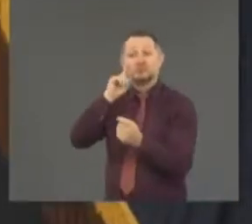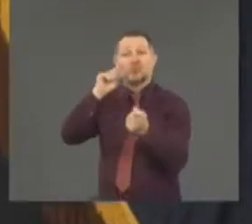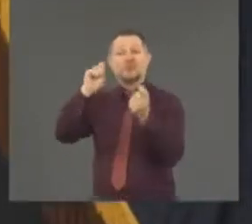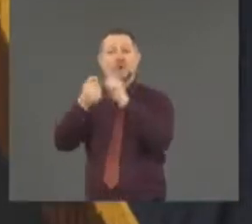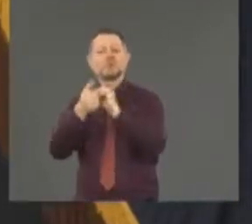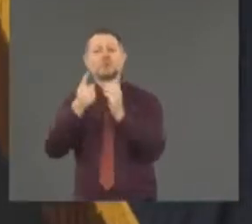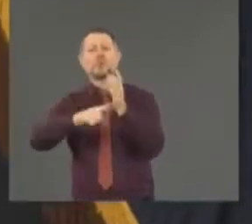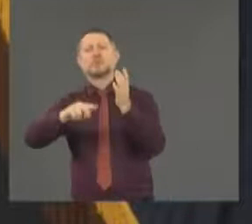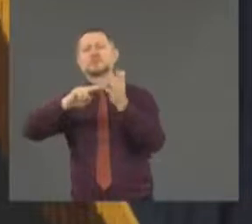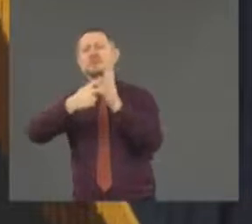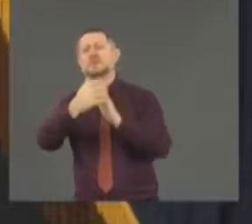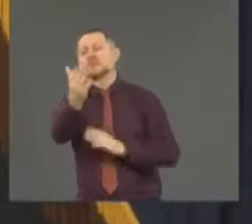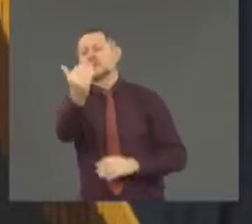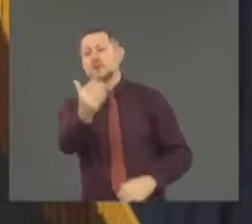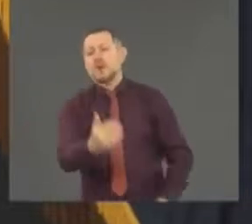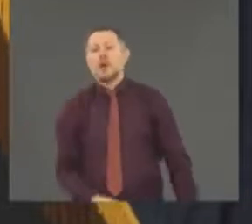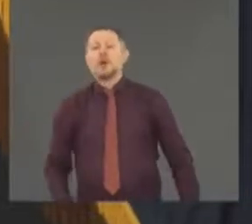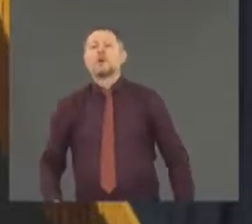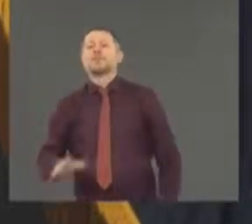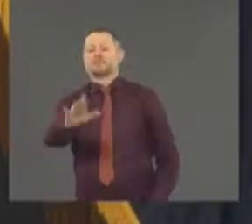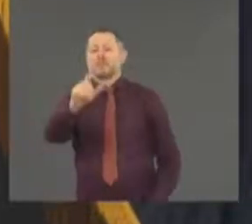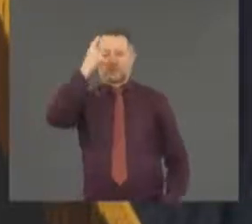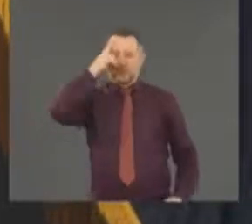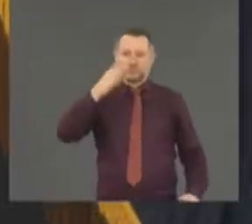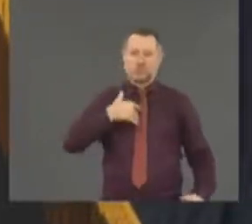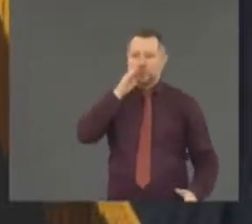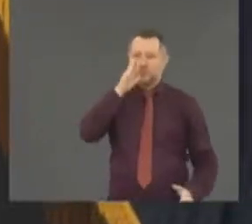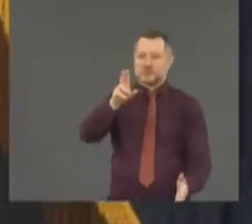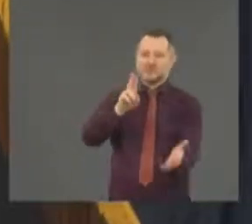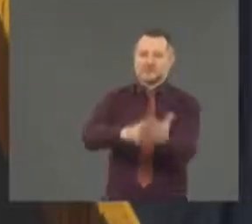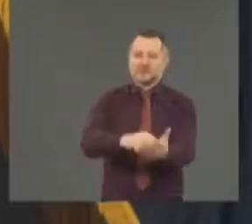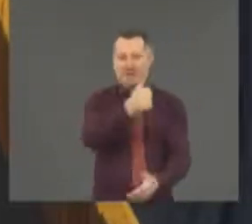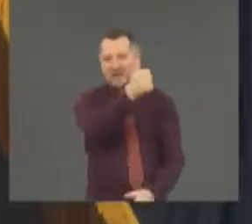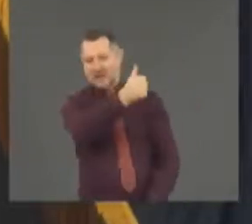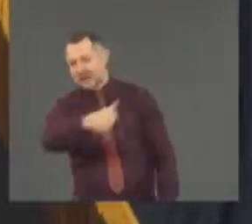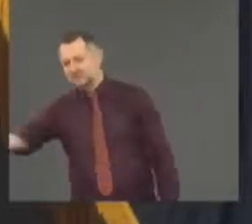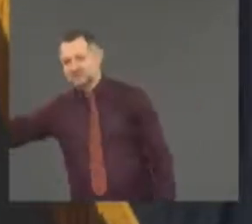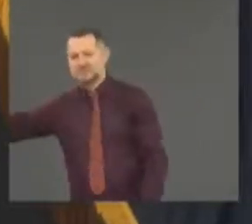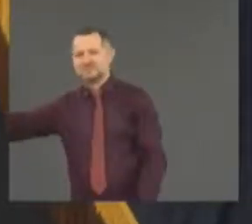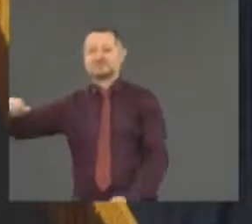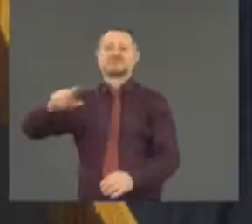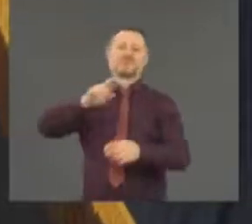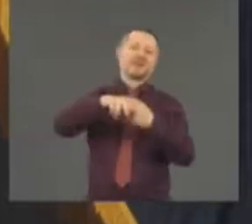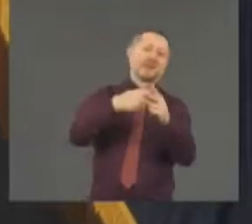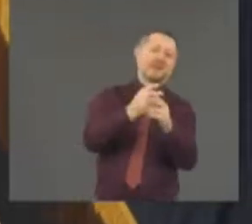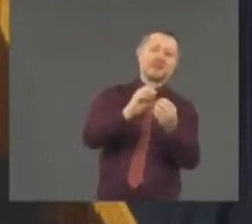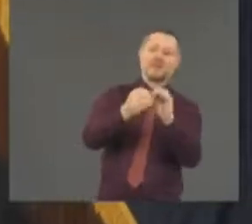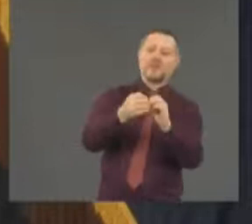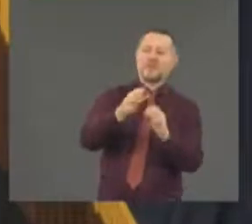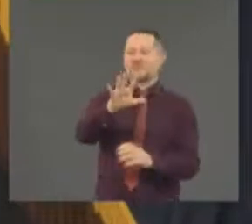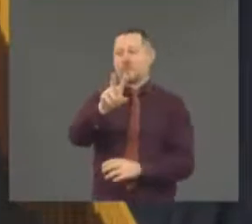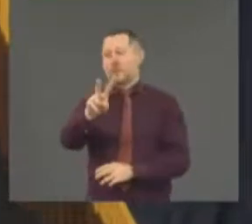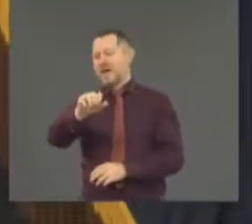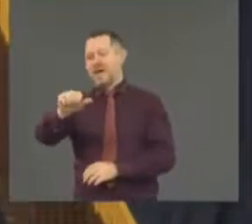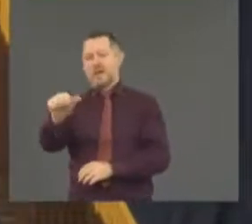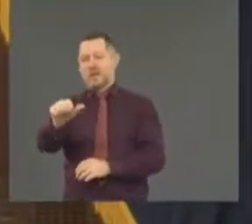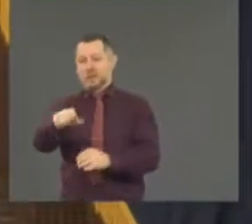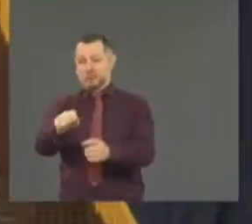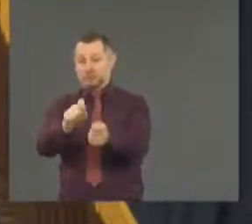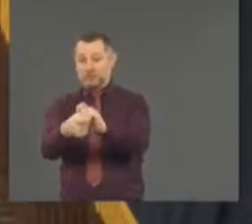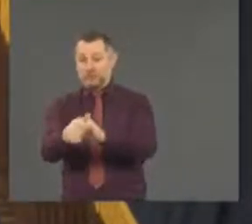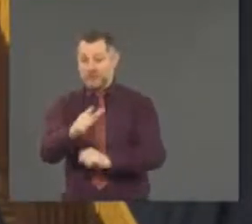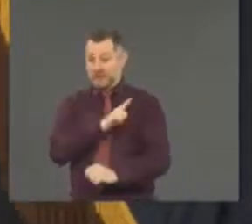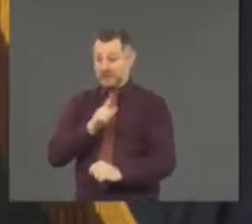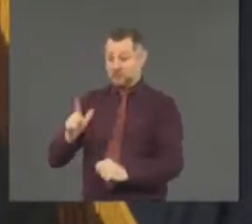reform bill the legislature sends me. And how would you describe, how would you respond to criticisms that your agencies have regularly